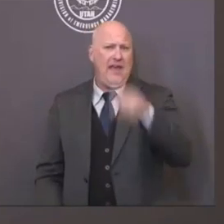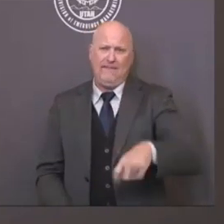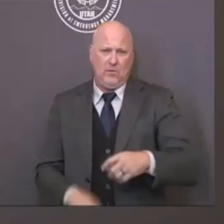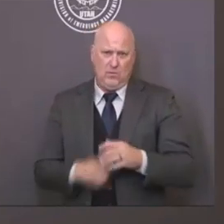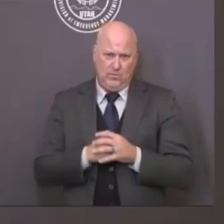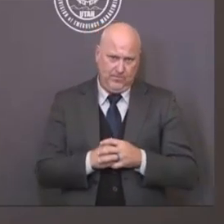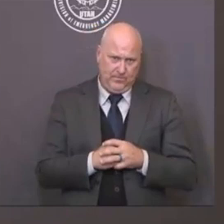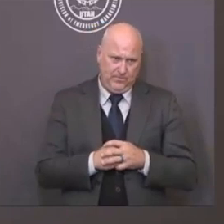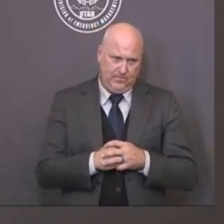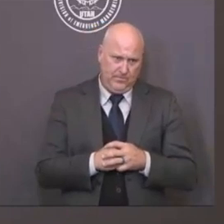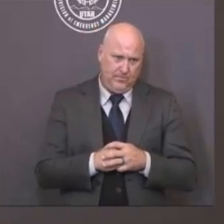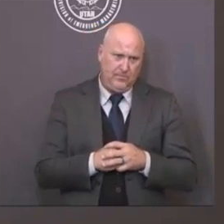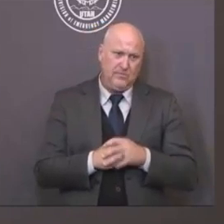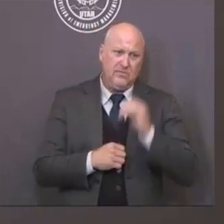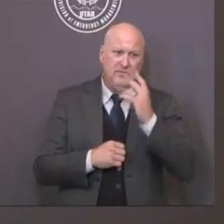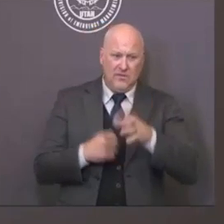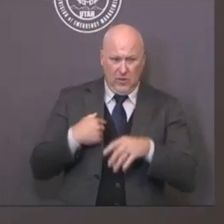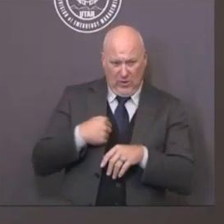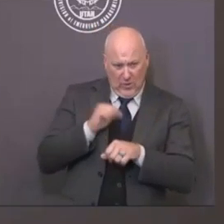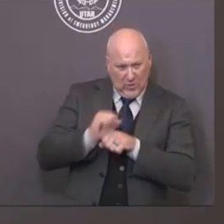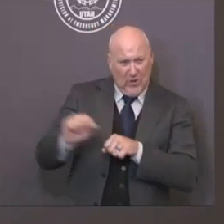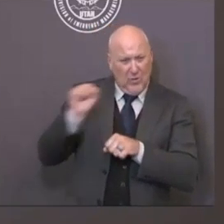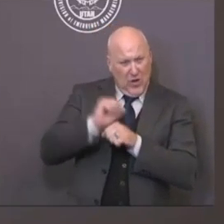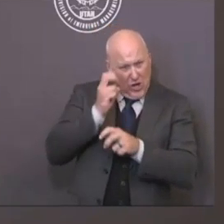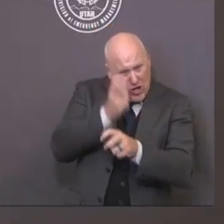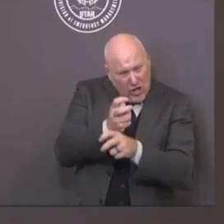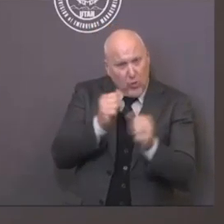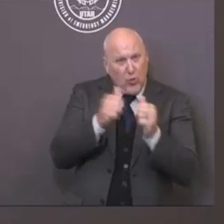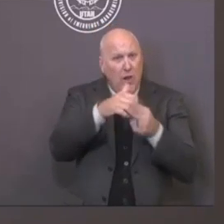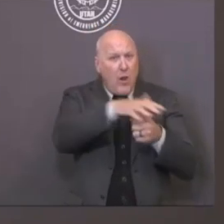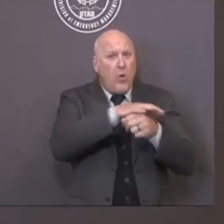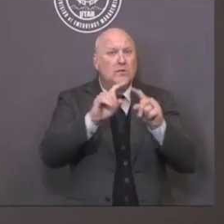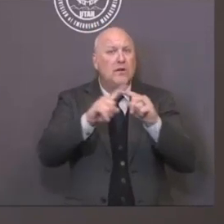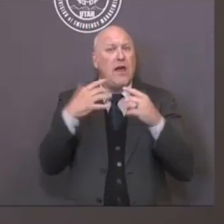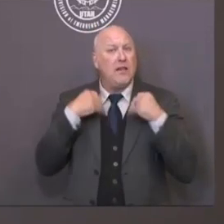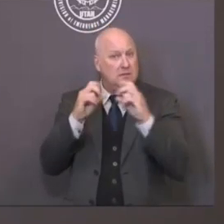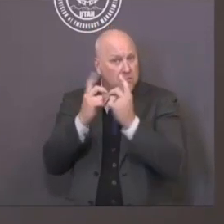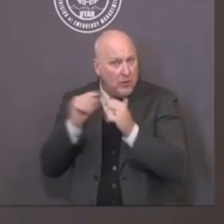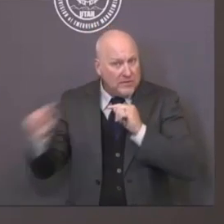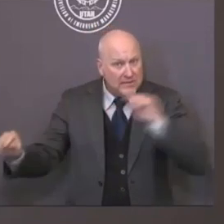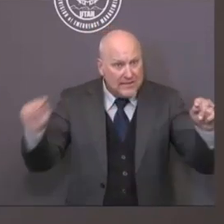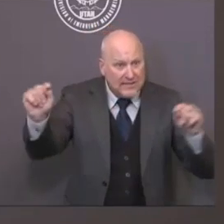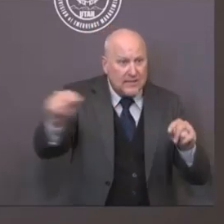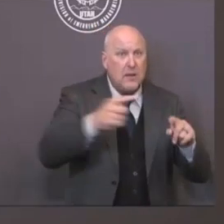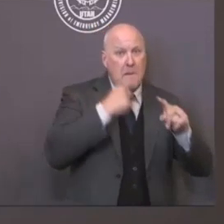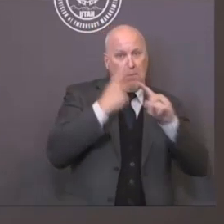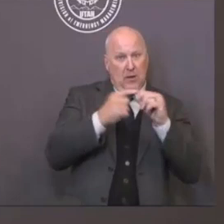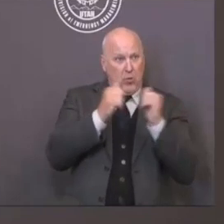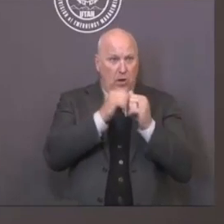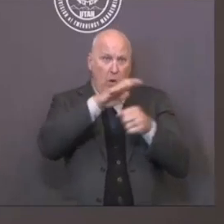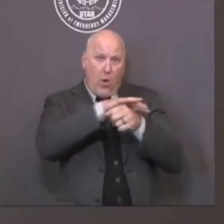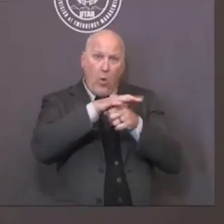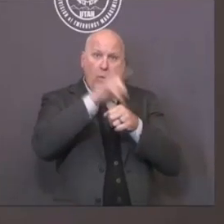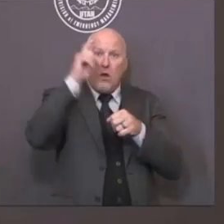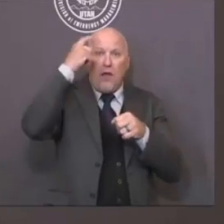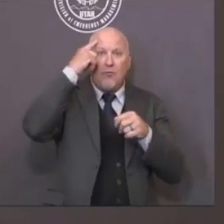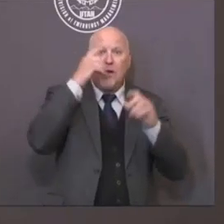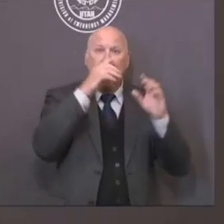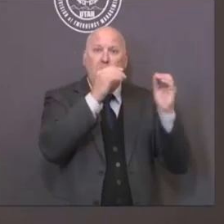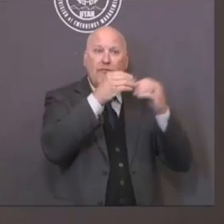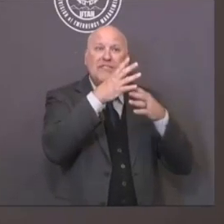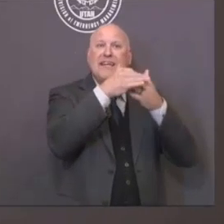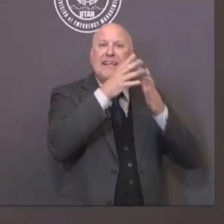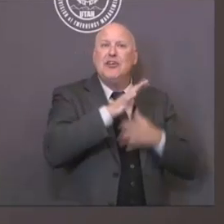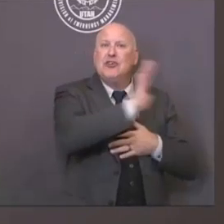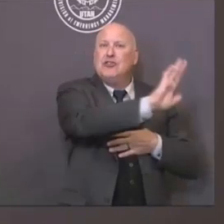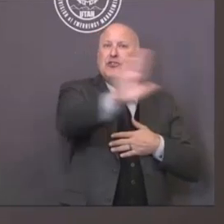and work with the state health department to make decisions on what should, in fact, happen as far as policy in those regional areas of